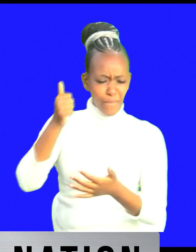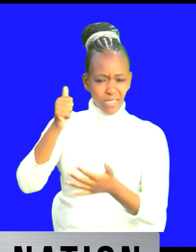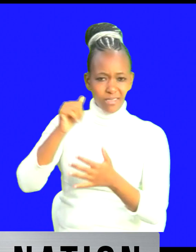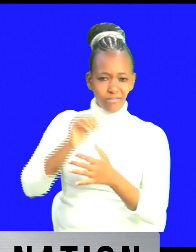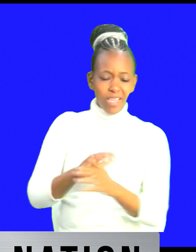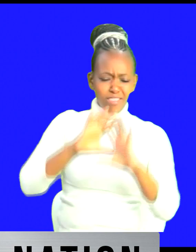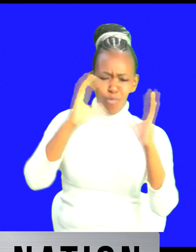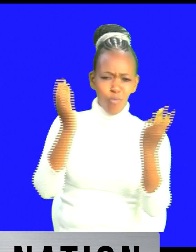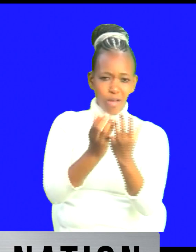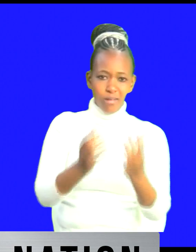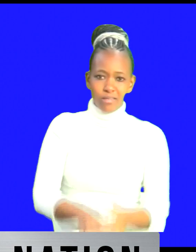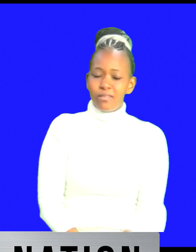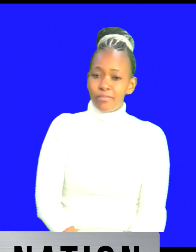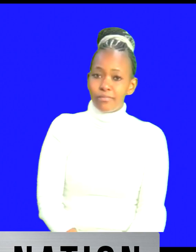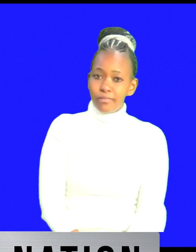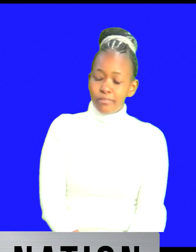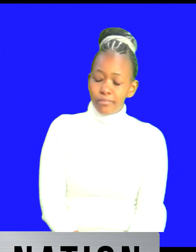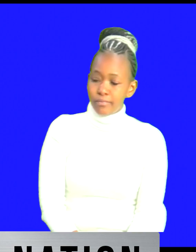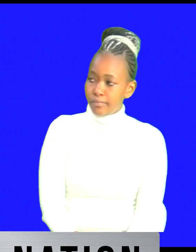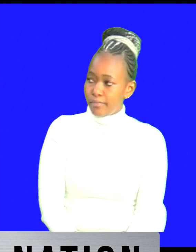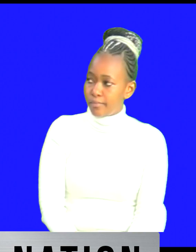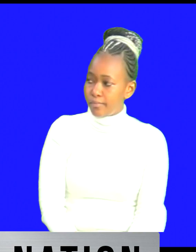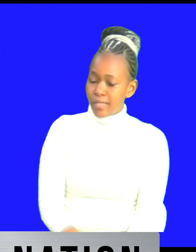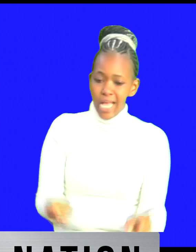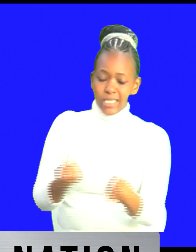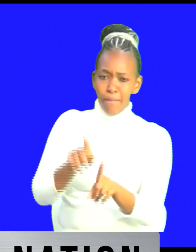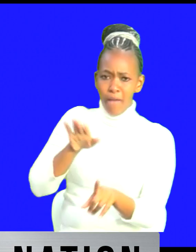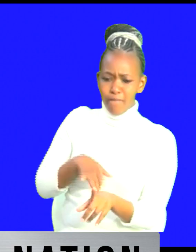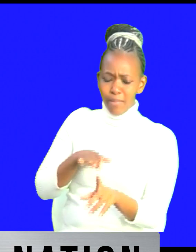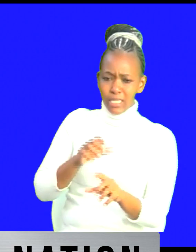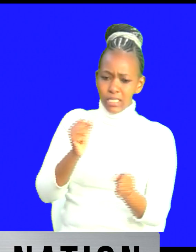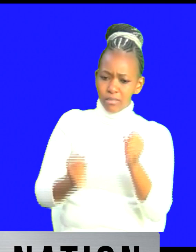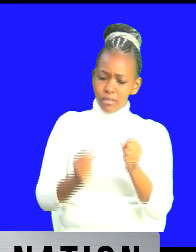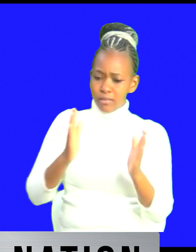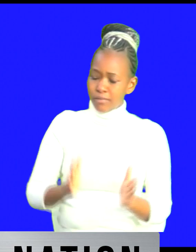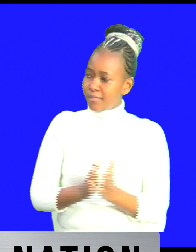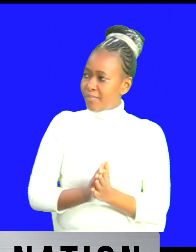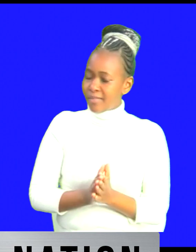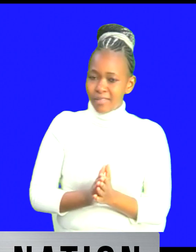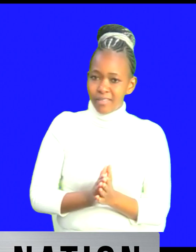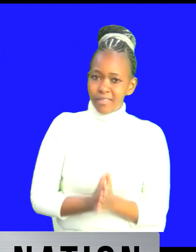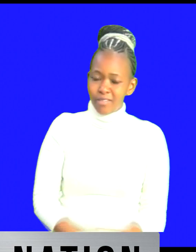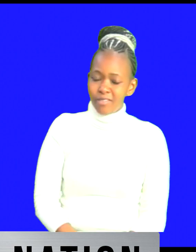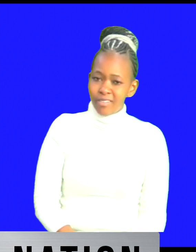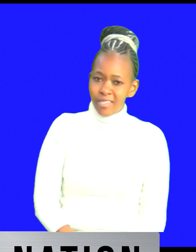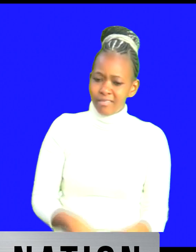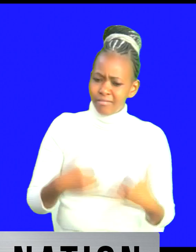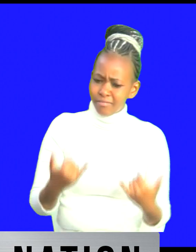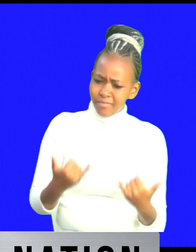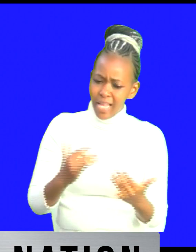championship really yeah and the loser drivers and let me speak to a lady yeah and the female drivers now